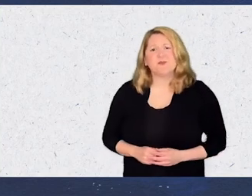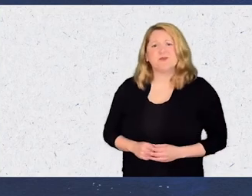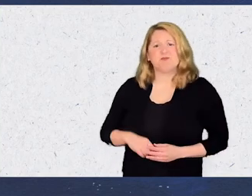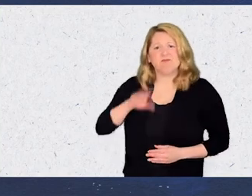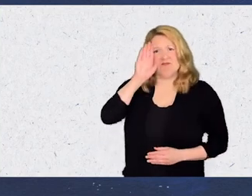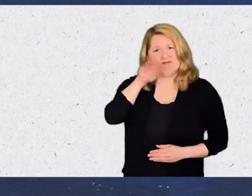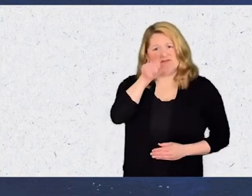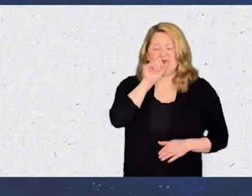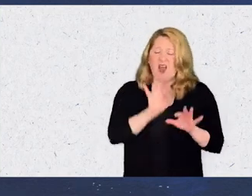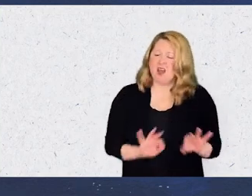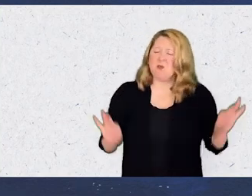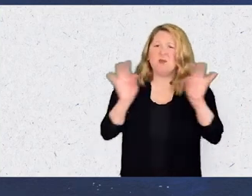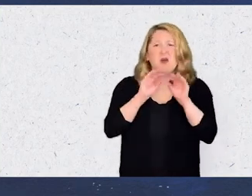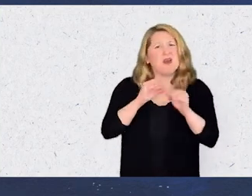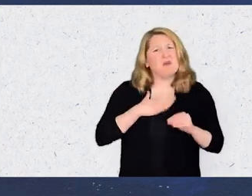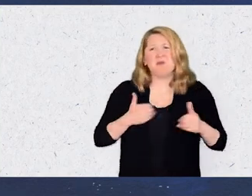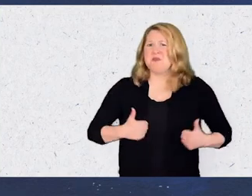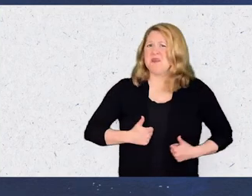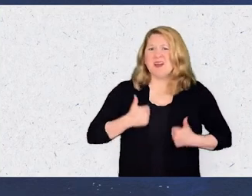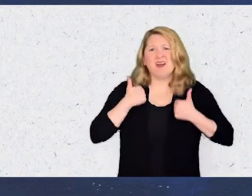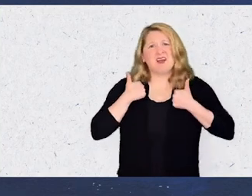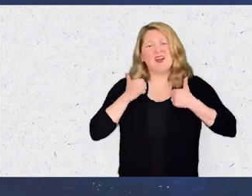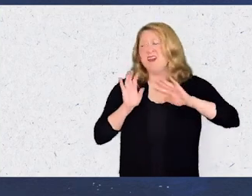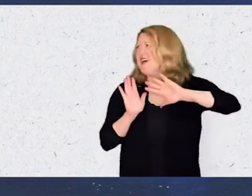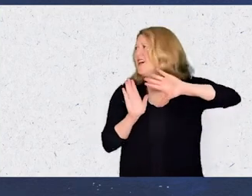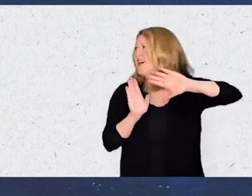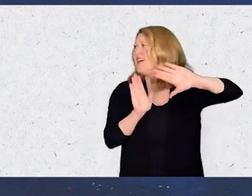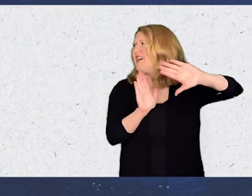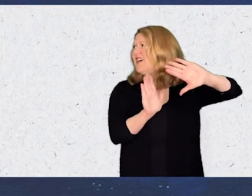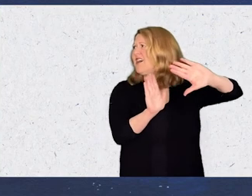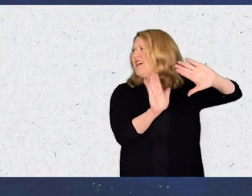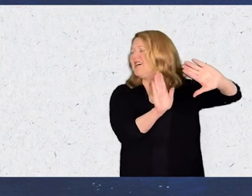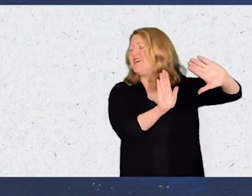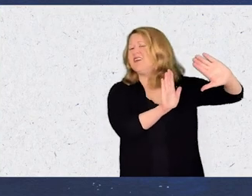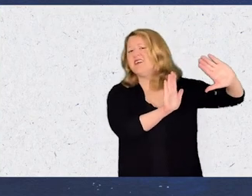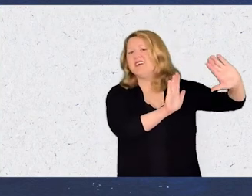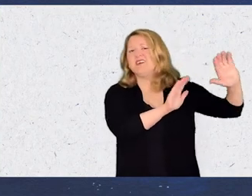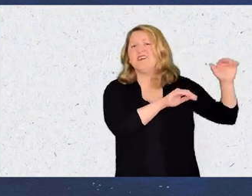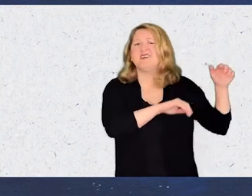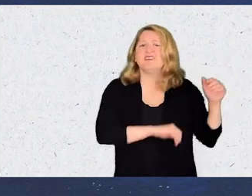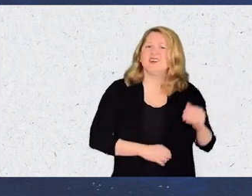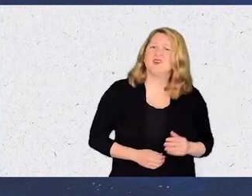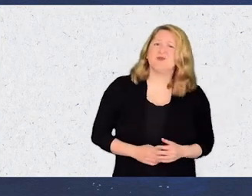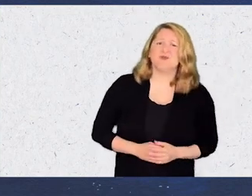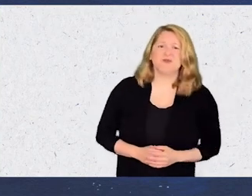Thought you were consequential to my life